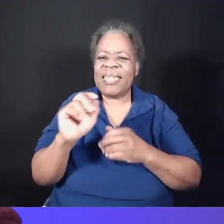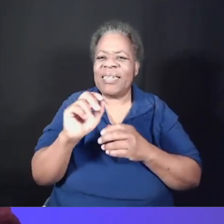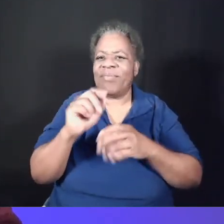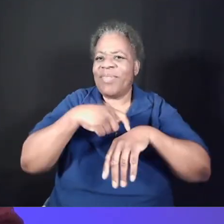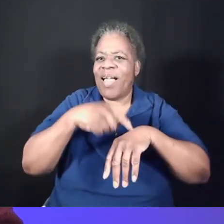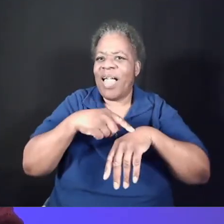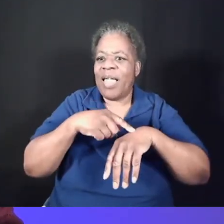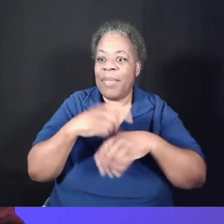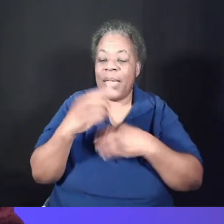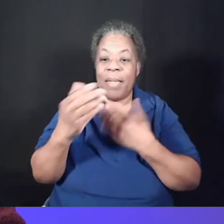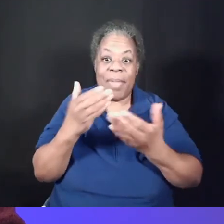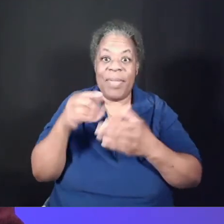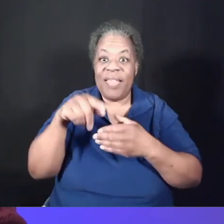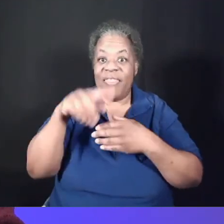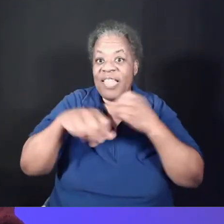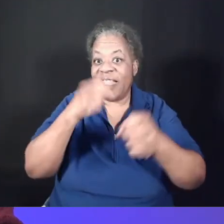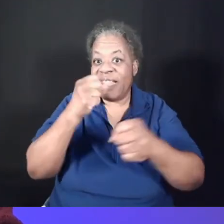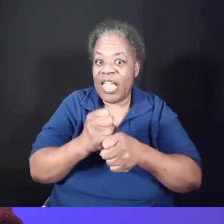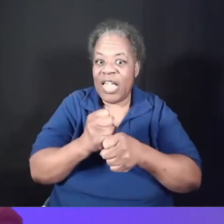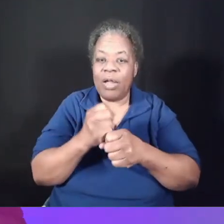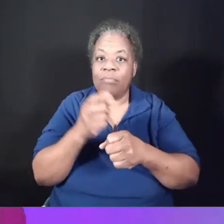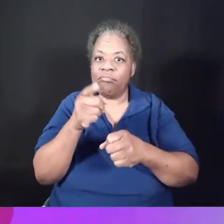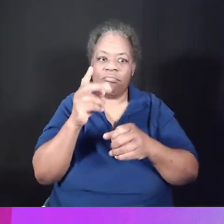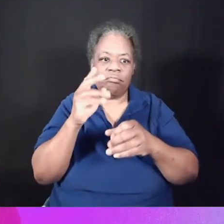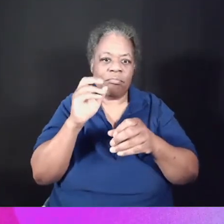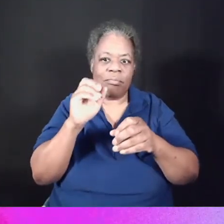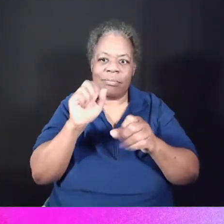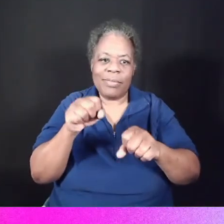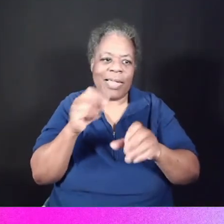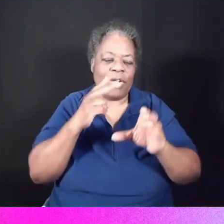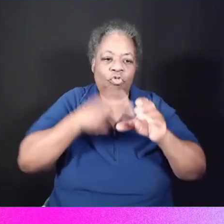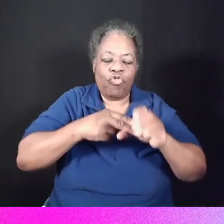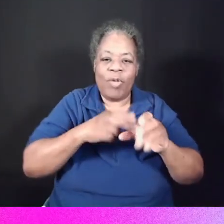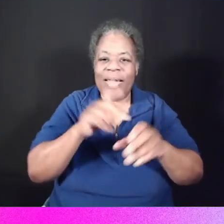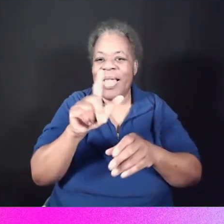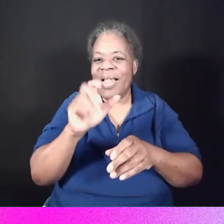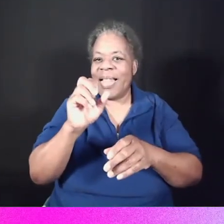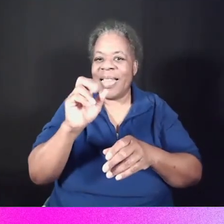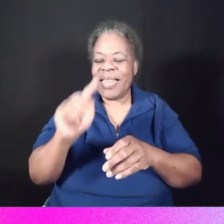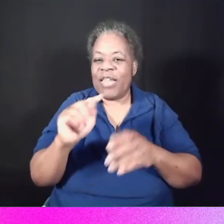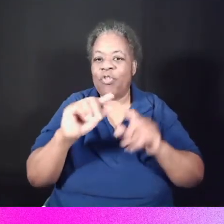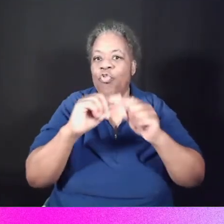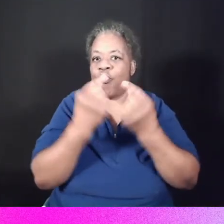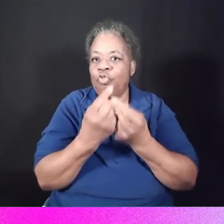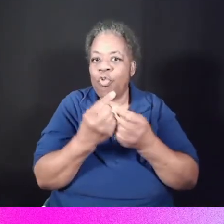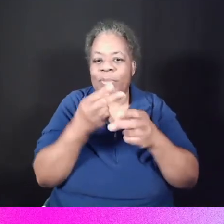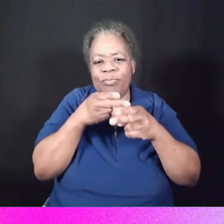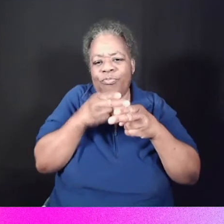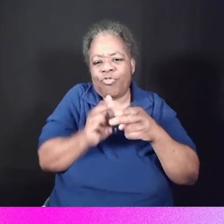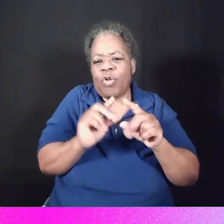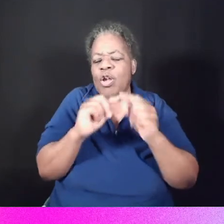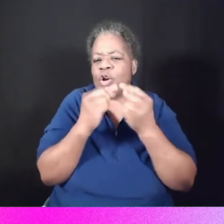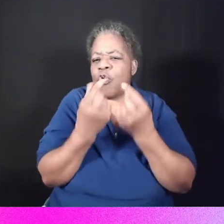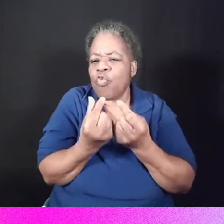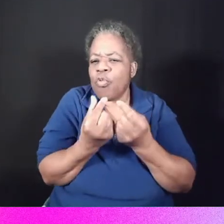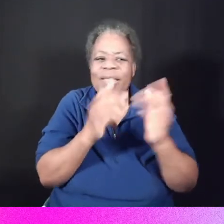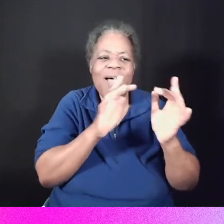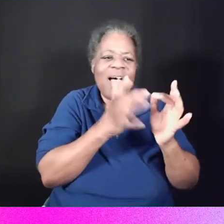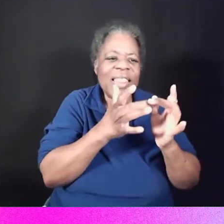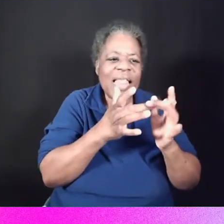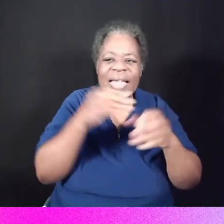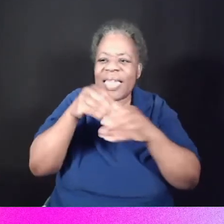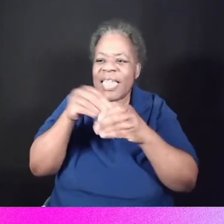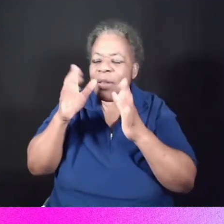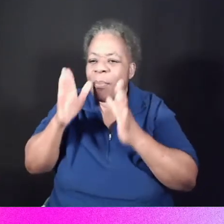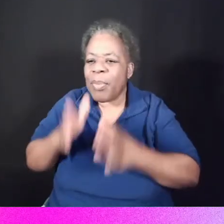year for you to consider joining a Lent group. These are short-term groups and they meet both online and in person. Check out the